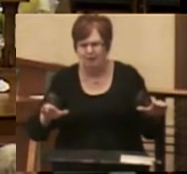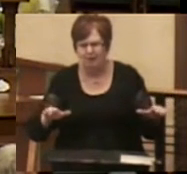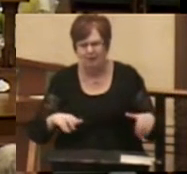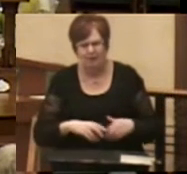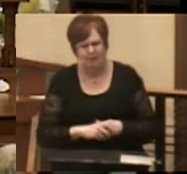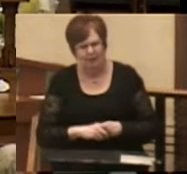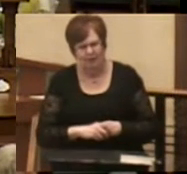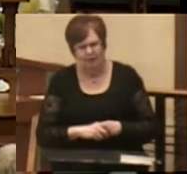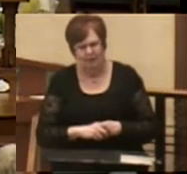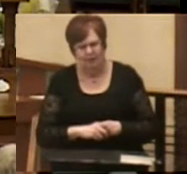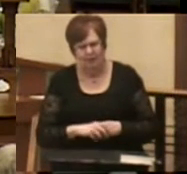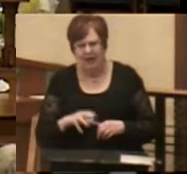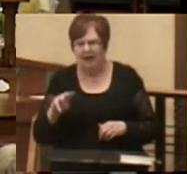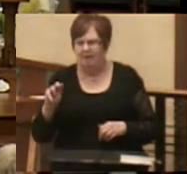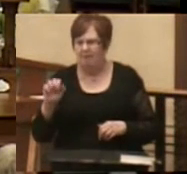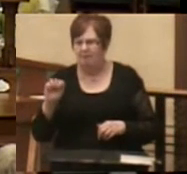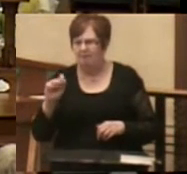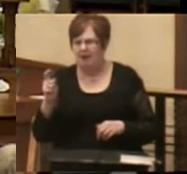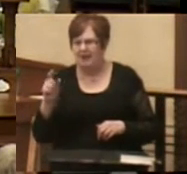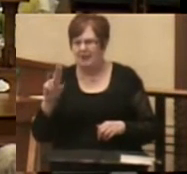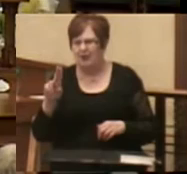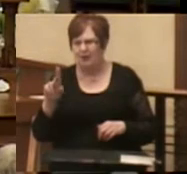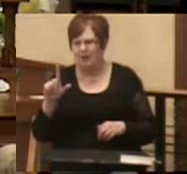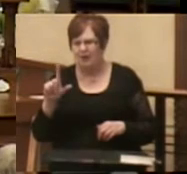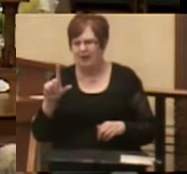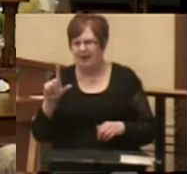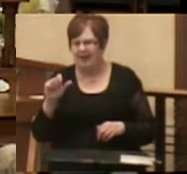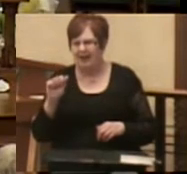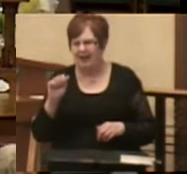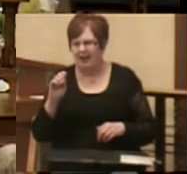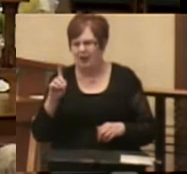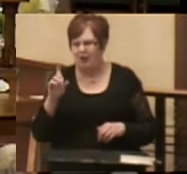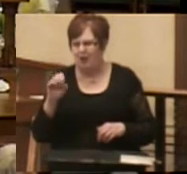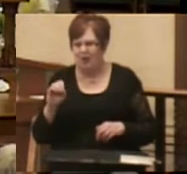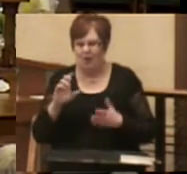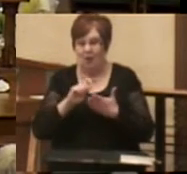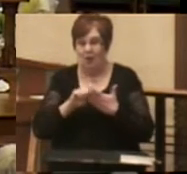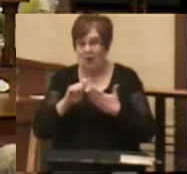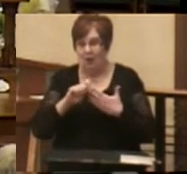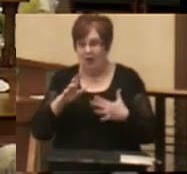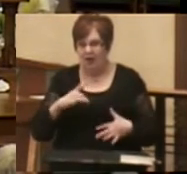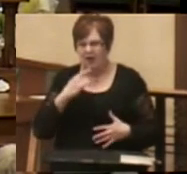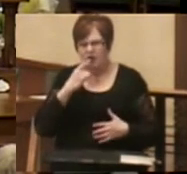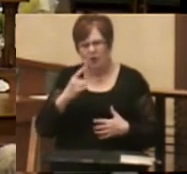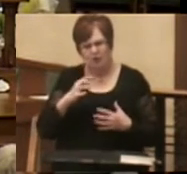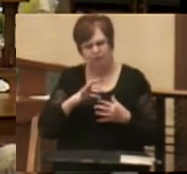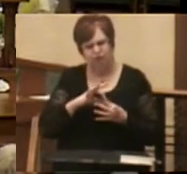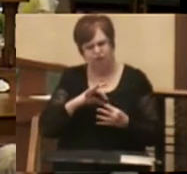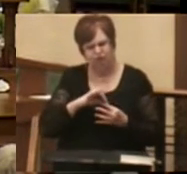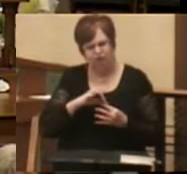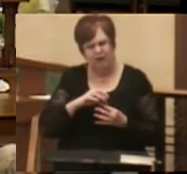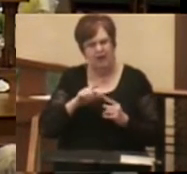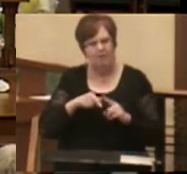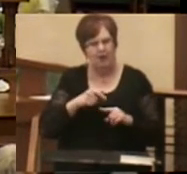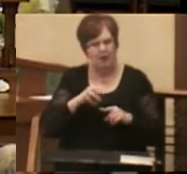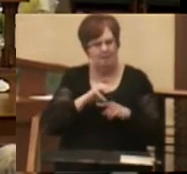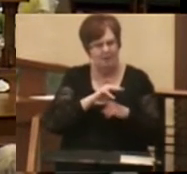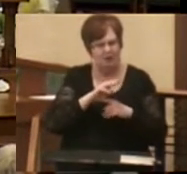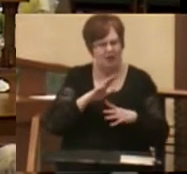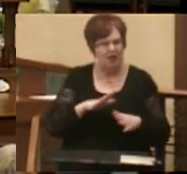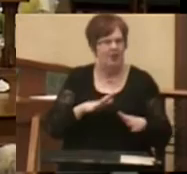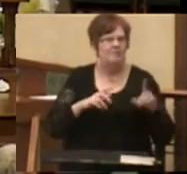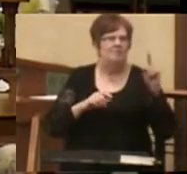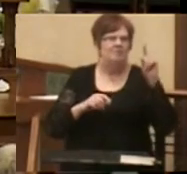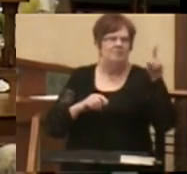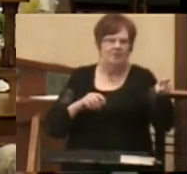Max Lucado tells a story about a missionary to Brazil who found a tribe deep in